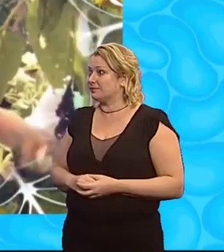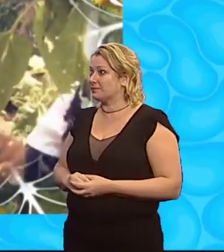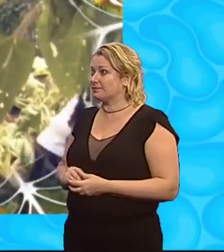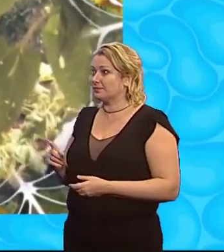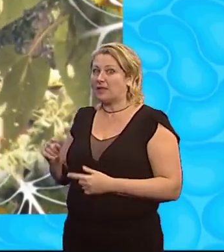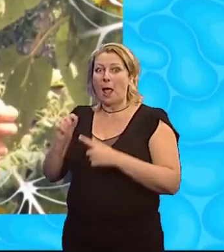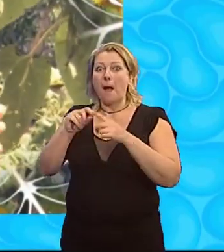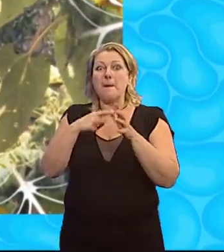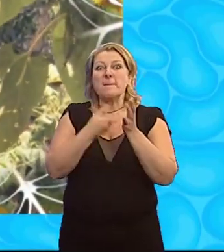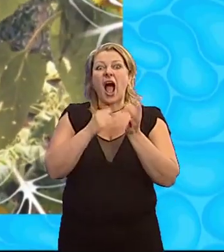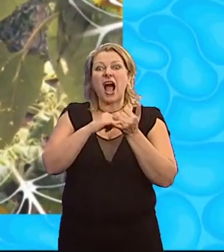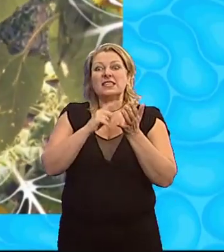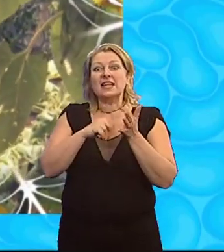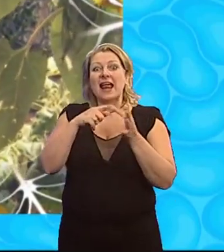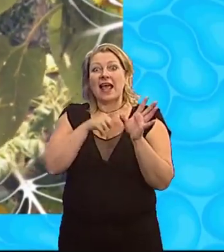Parsley